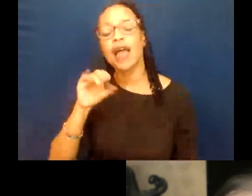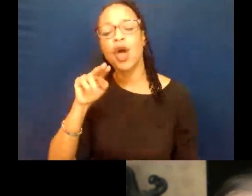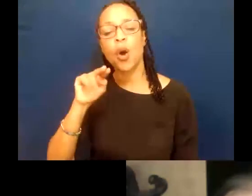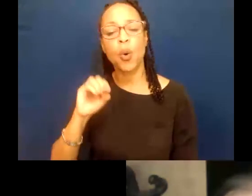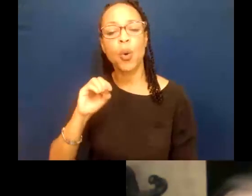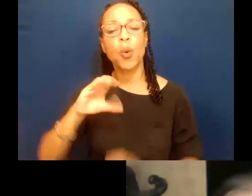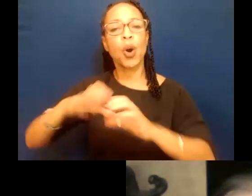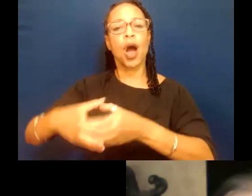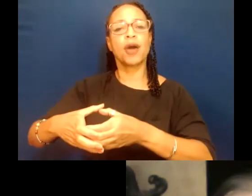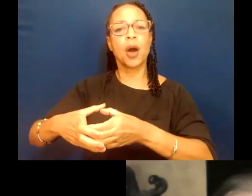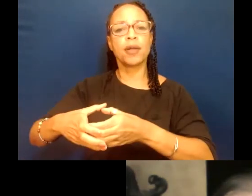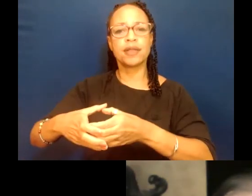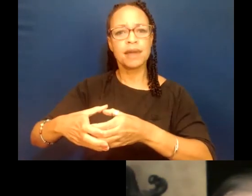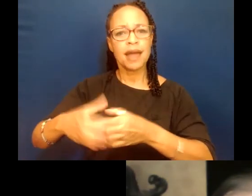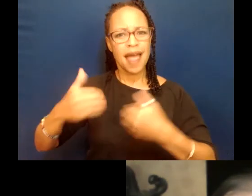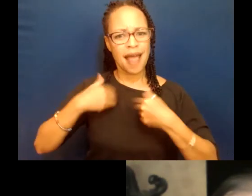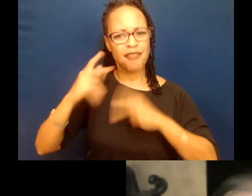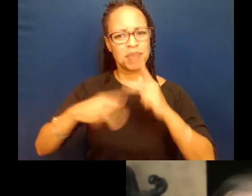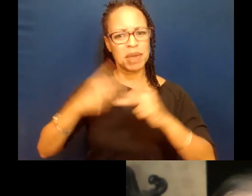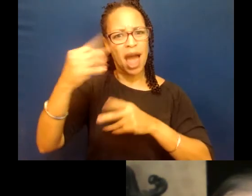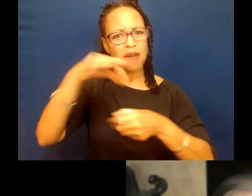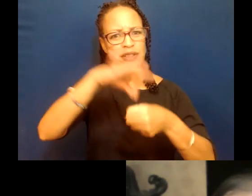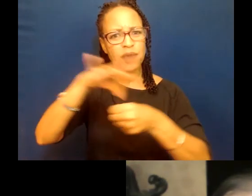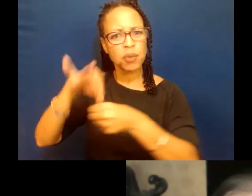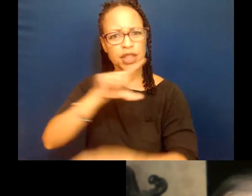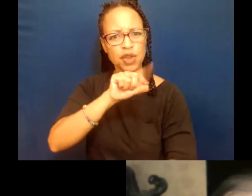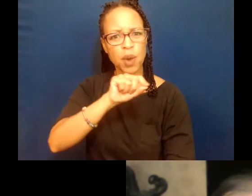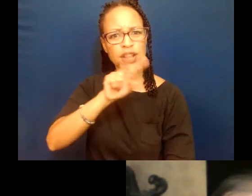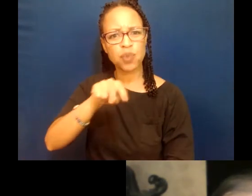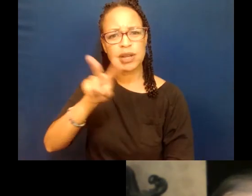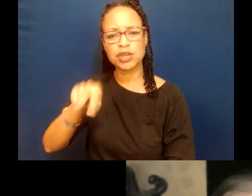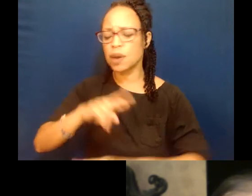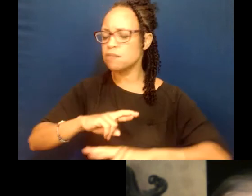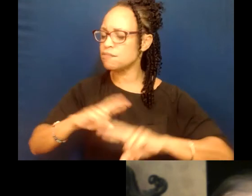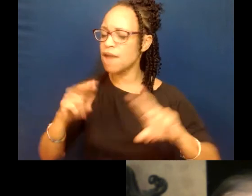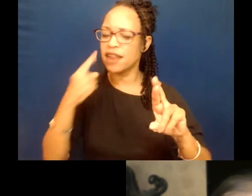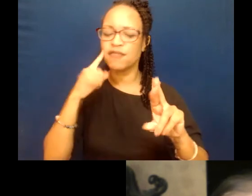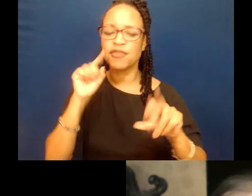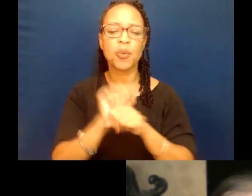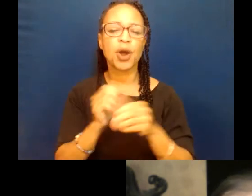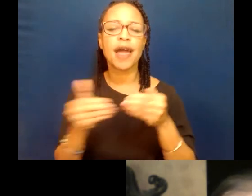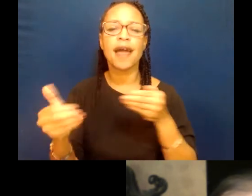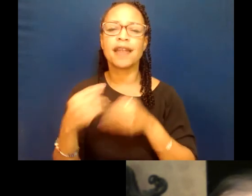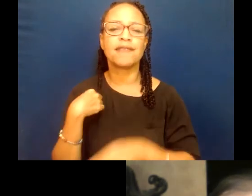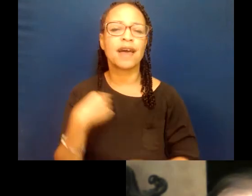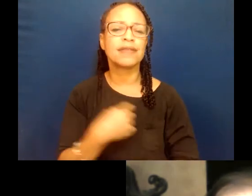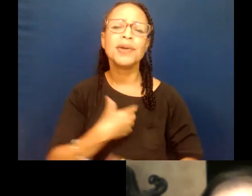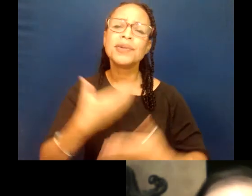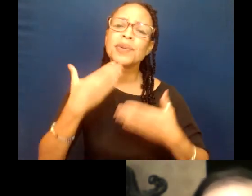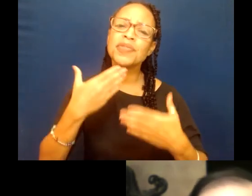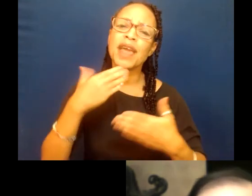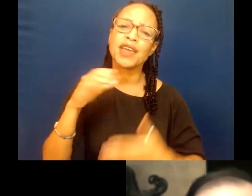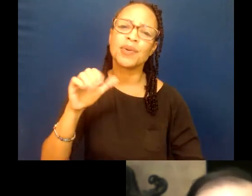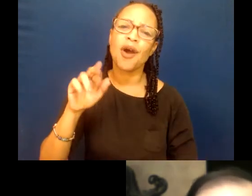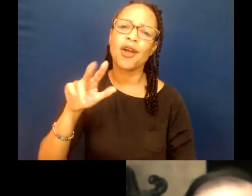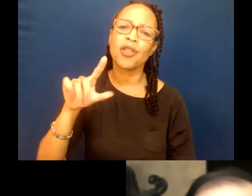to the polls next year in 2022 and just prepare for all the work ahead of us. So, Carlos, I really appreciate your time